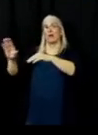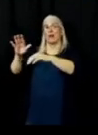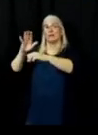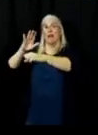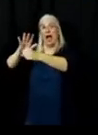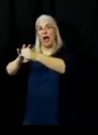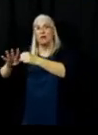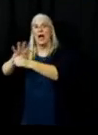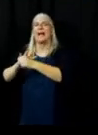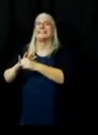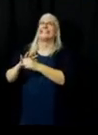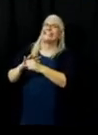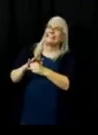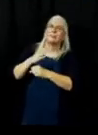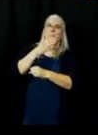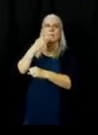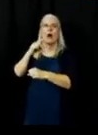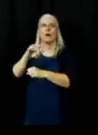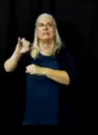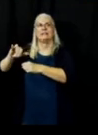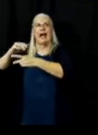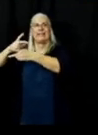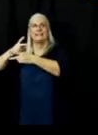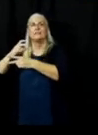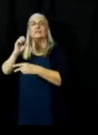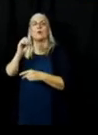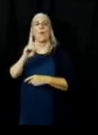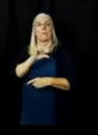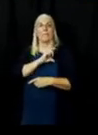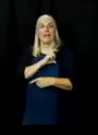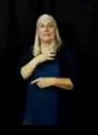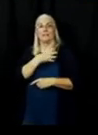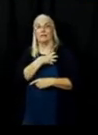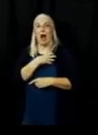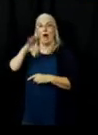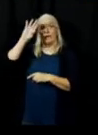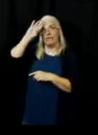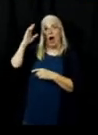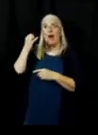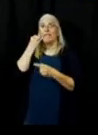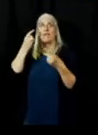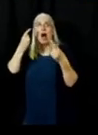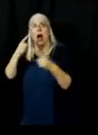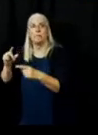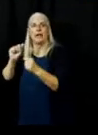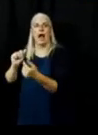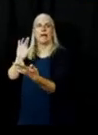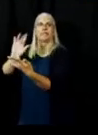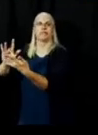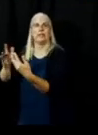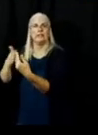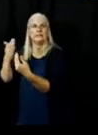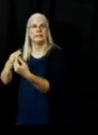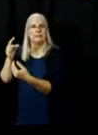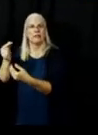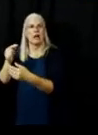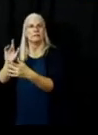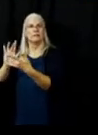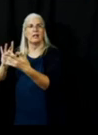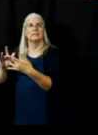be contacted by law enforcement officers to determine what you're doing okay folks that live there and are